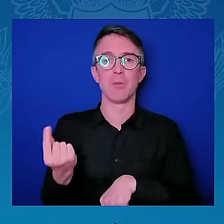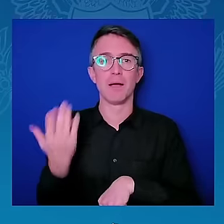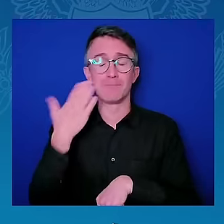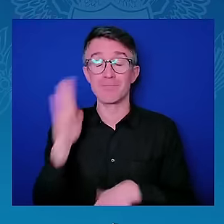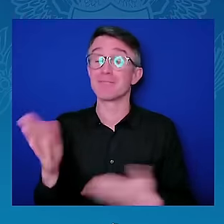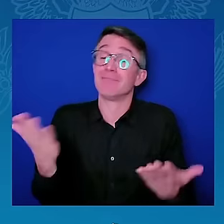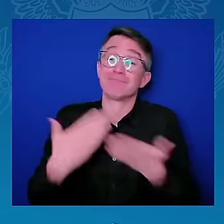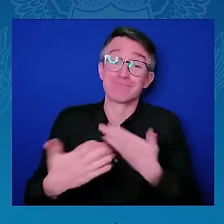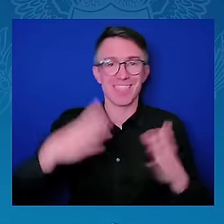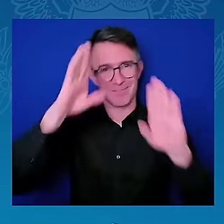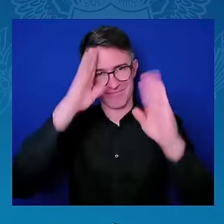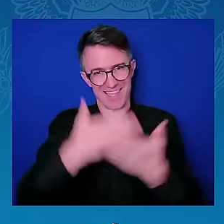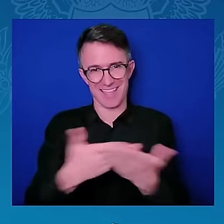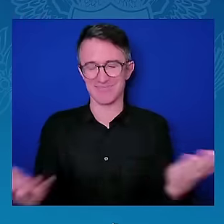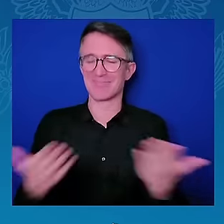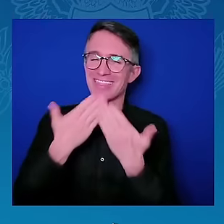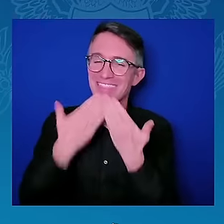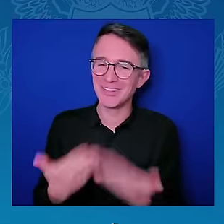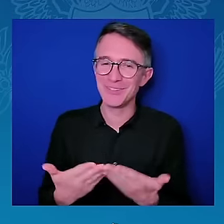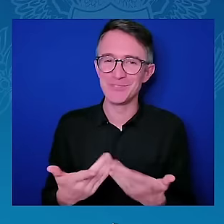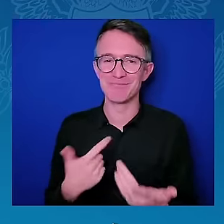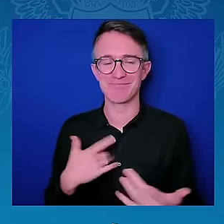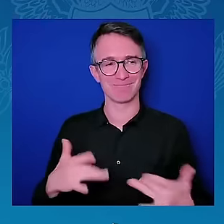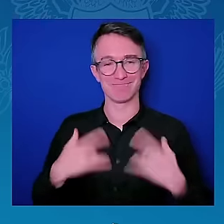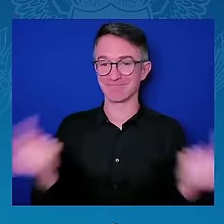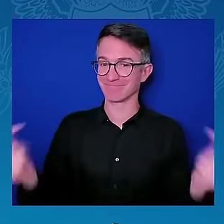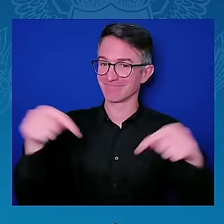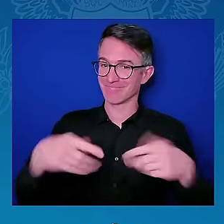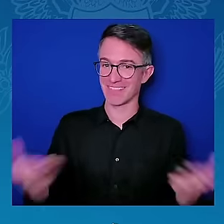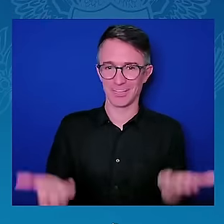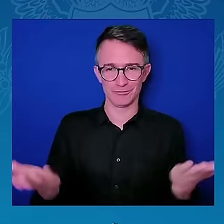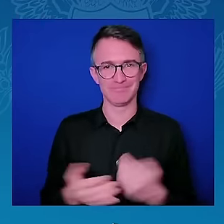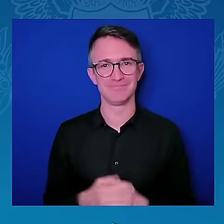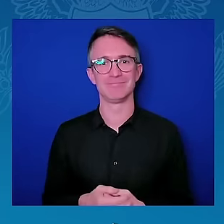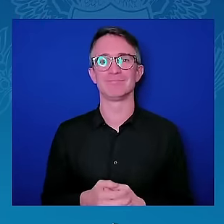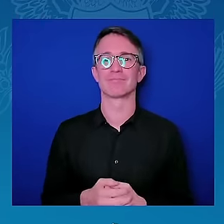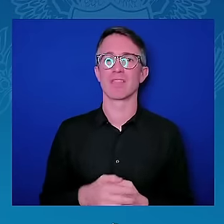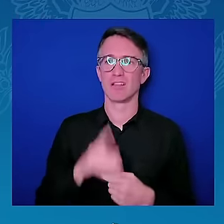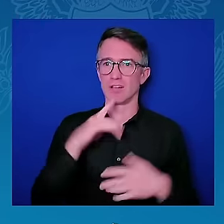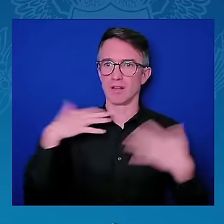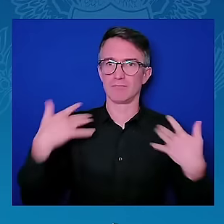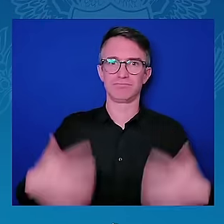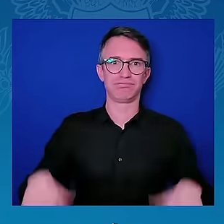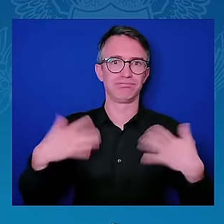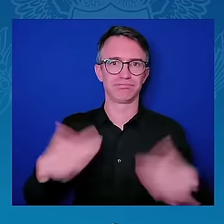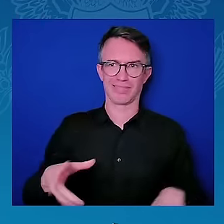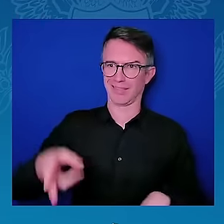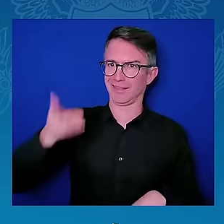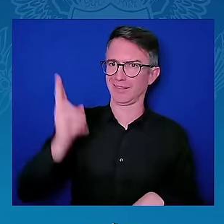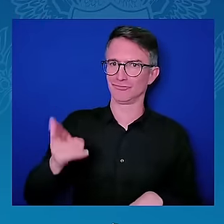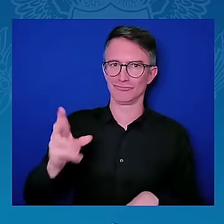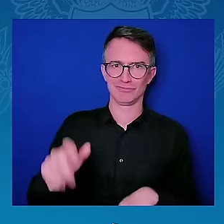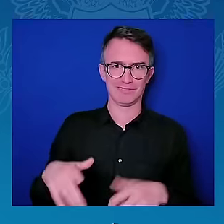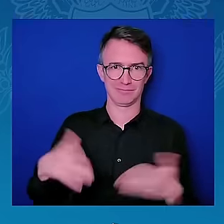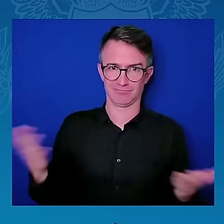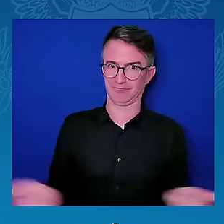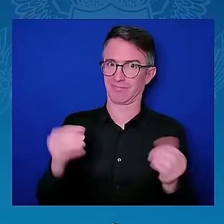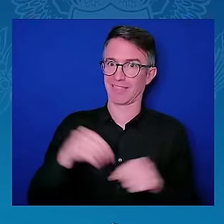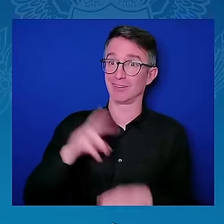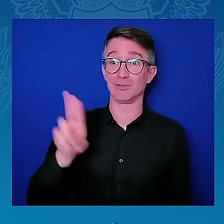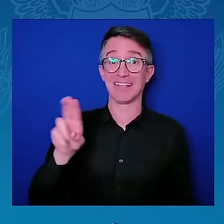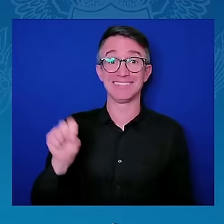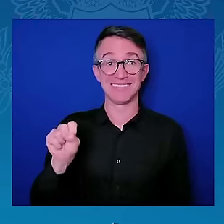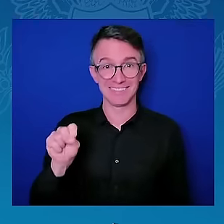everyone, for being here today. It is a historic day for the United States and for the U.S. of Commerce.